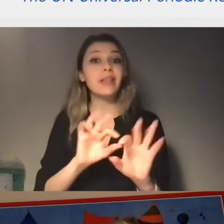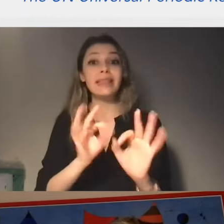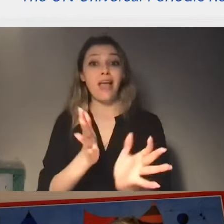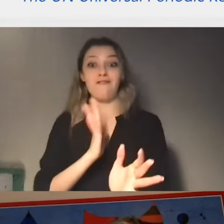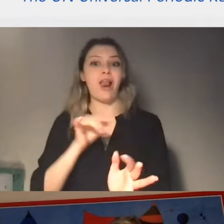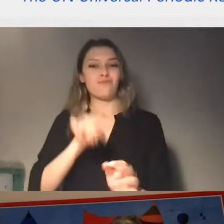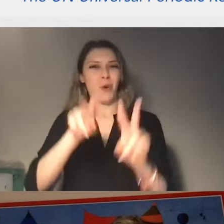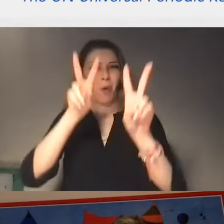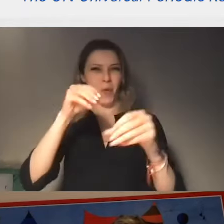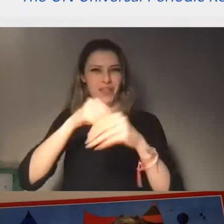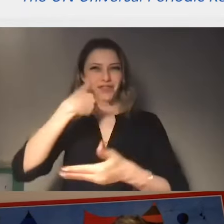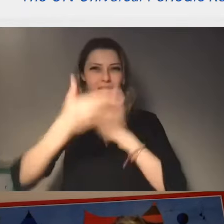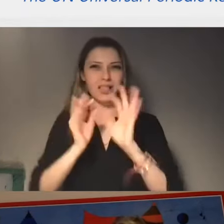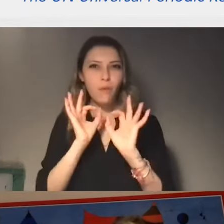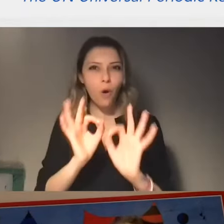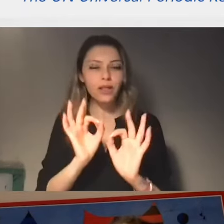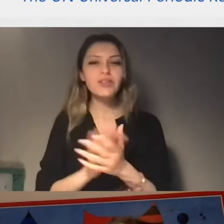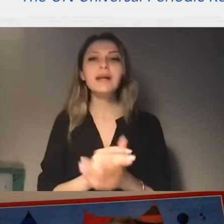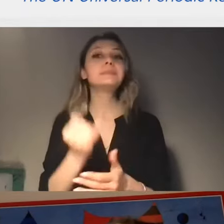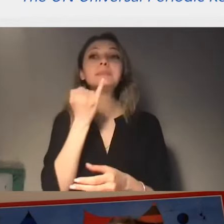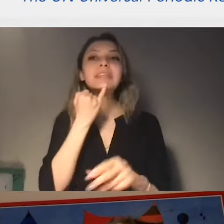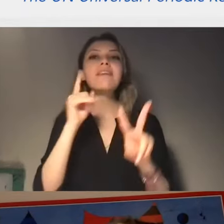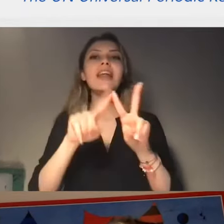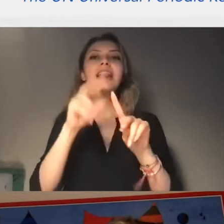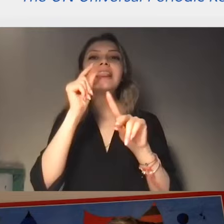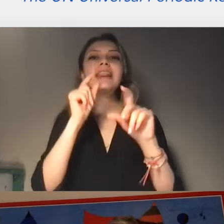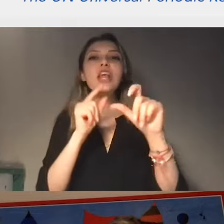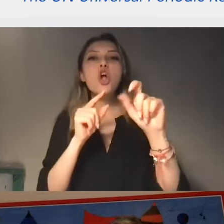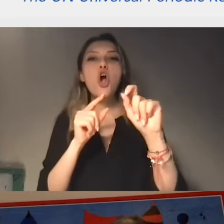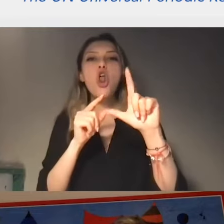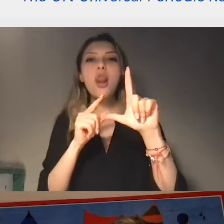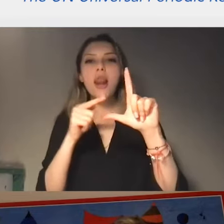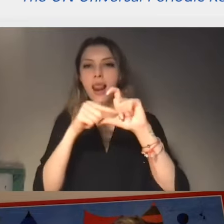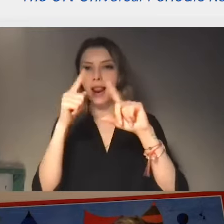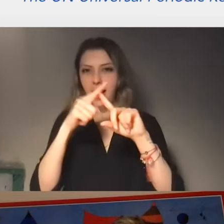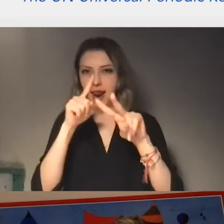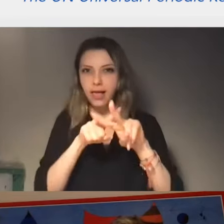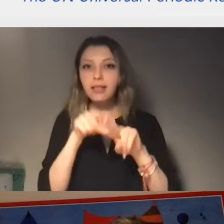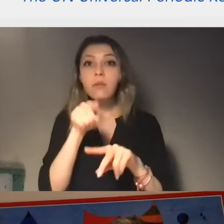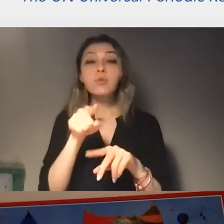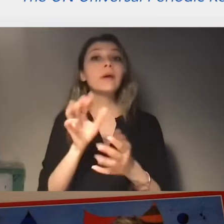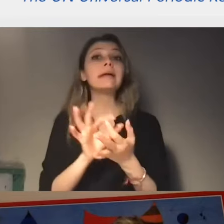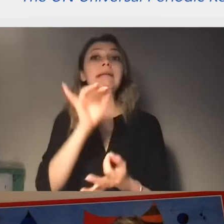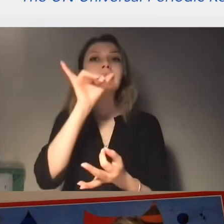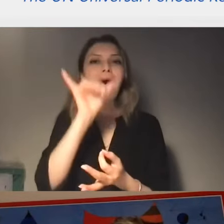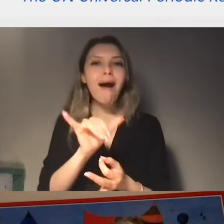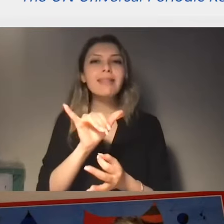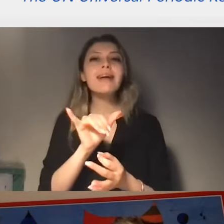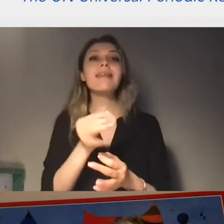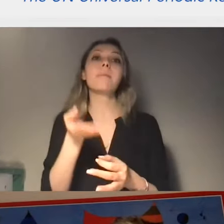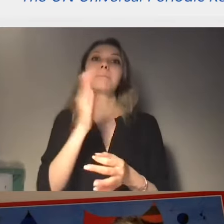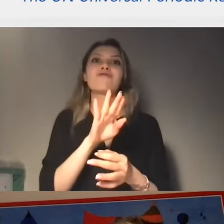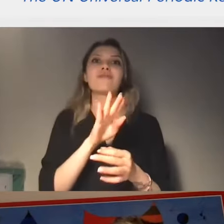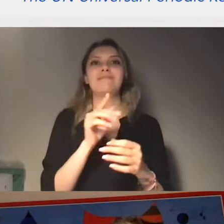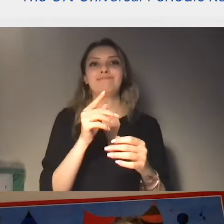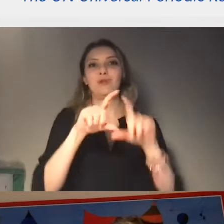joint platform, EHOPS, Fera Salman. Nicoletta joined UPI info in 2018